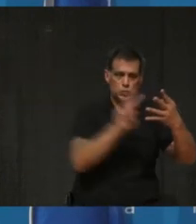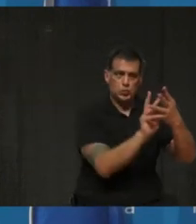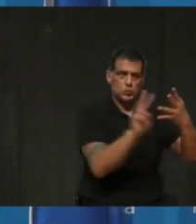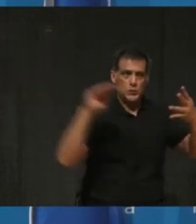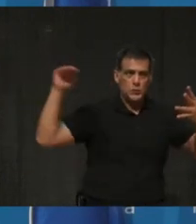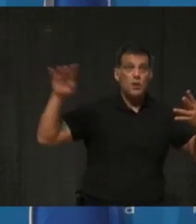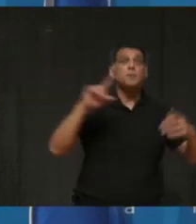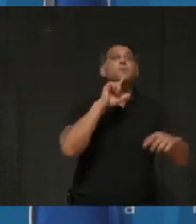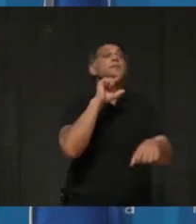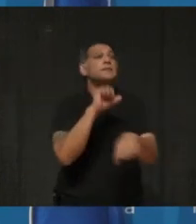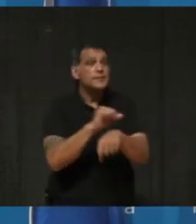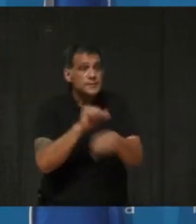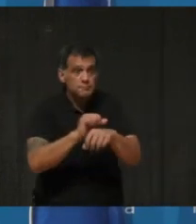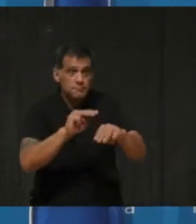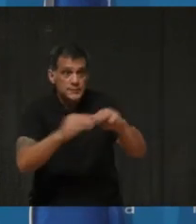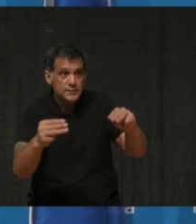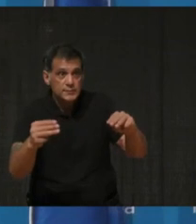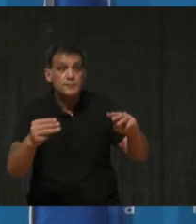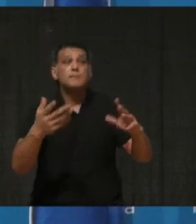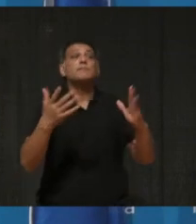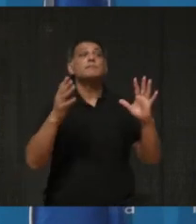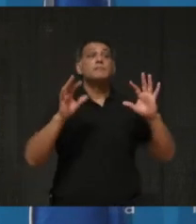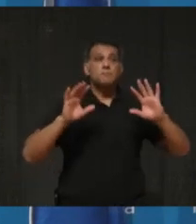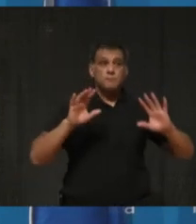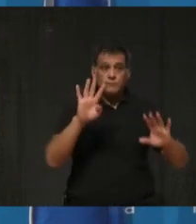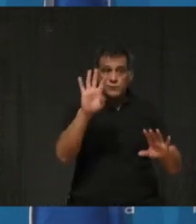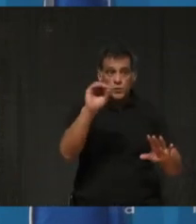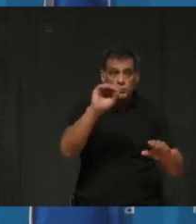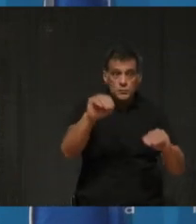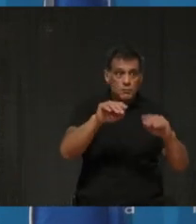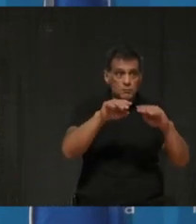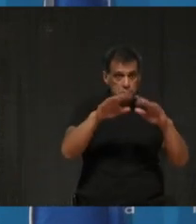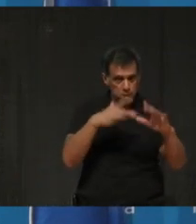reopening in the red zone, as did the region of York.